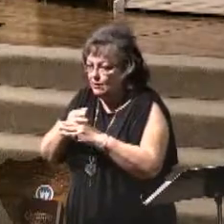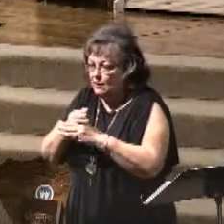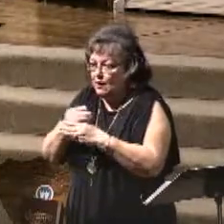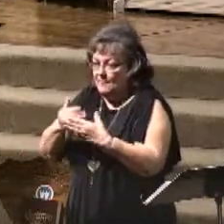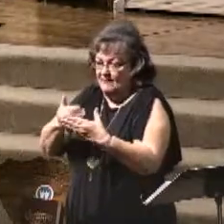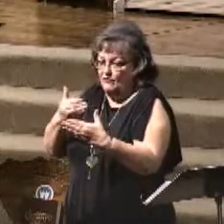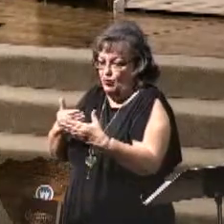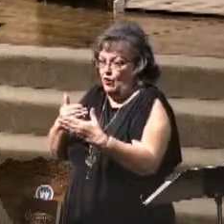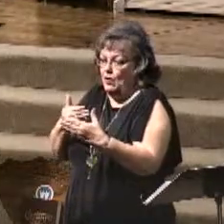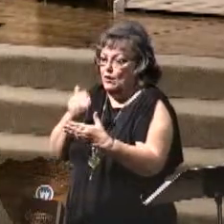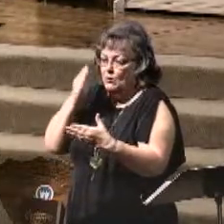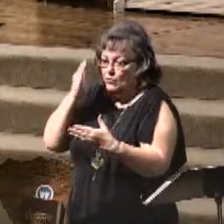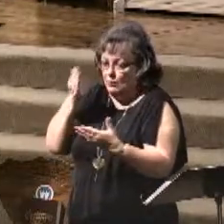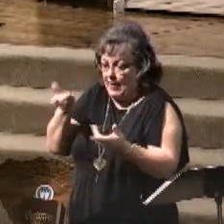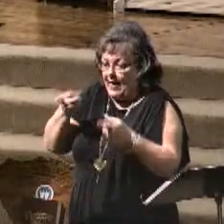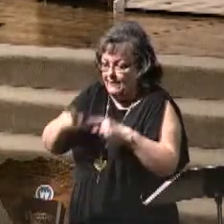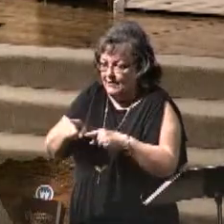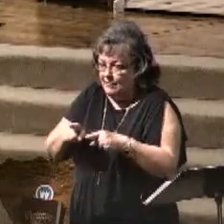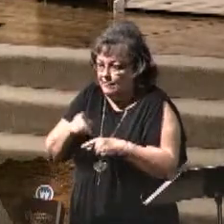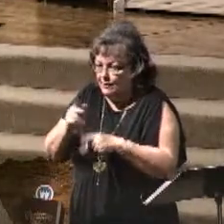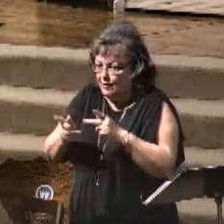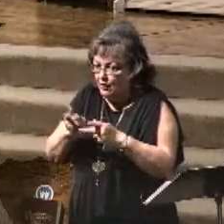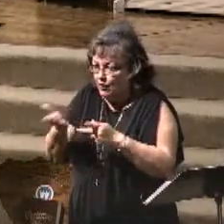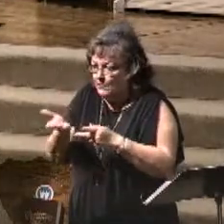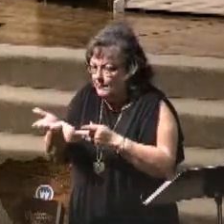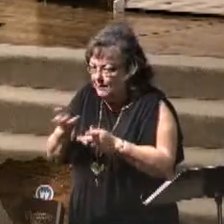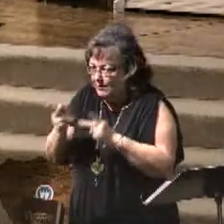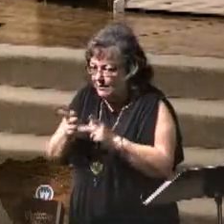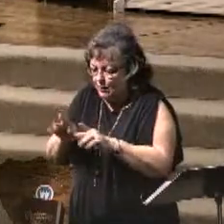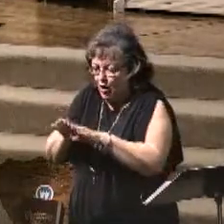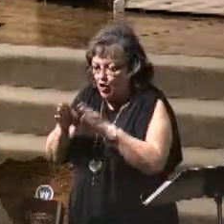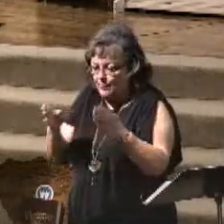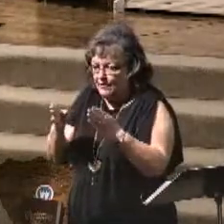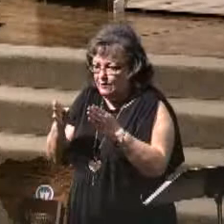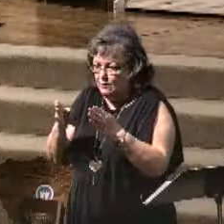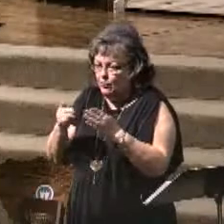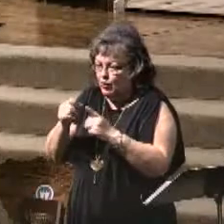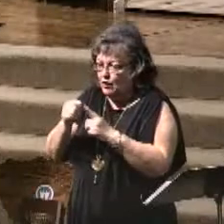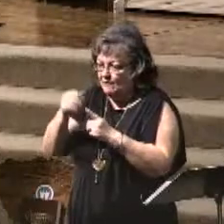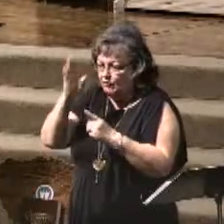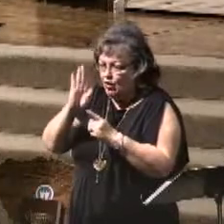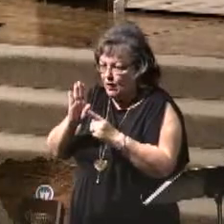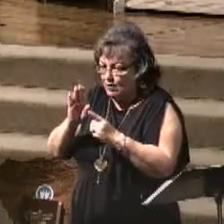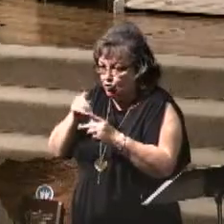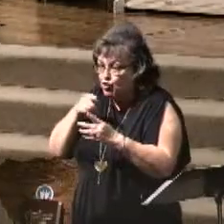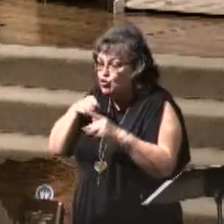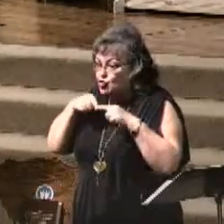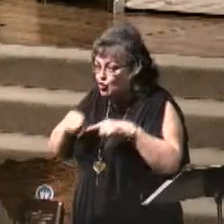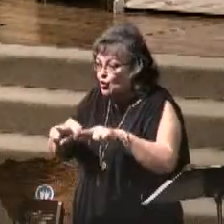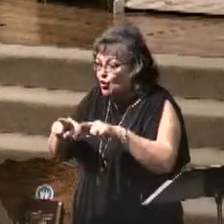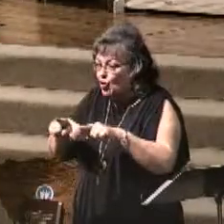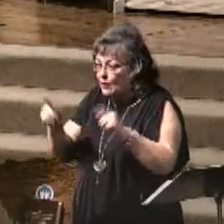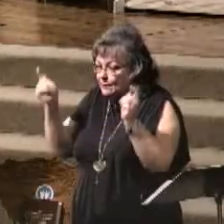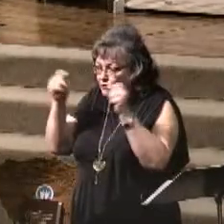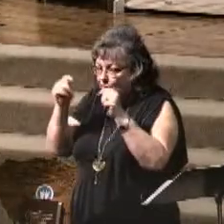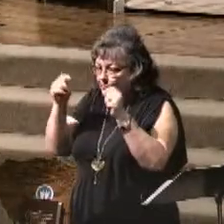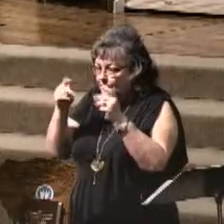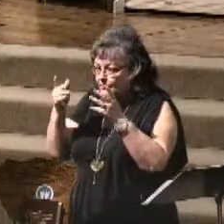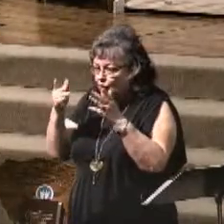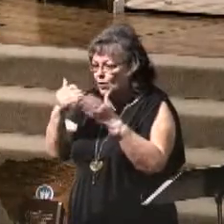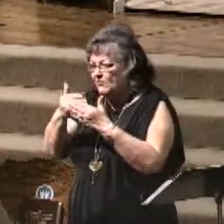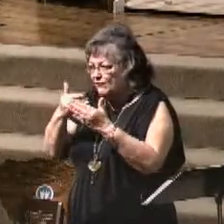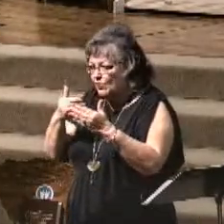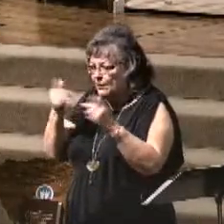what's going to take place. Because there are people that are going to open the Word of God during this period of time, and they're going to preach what God has to say,